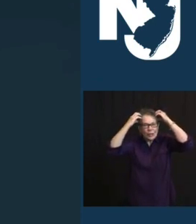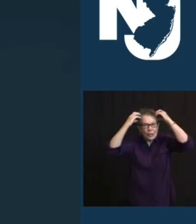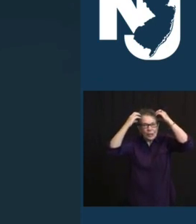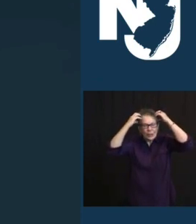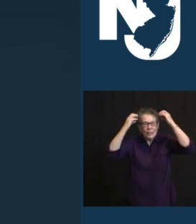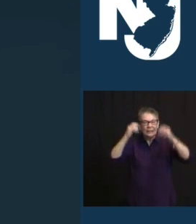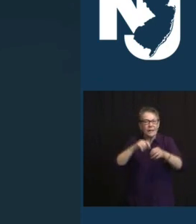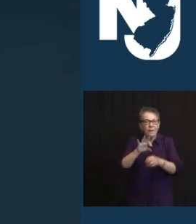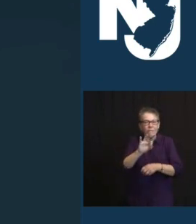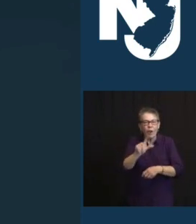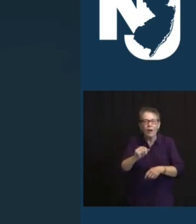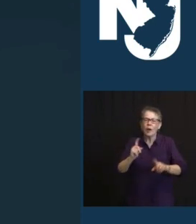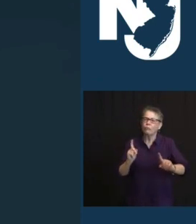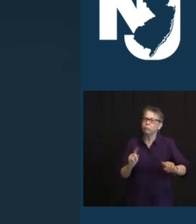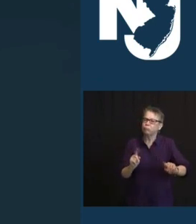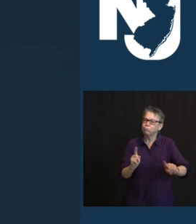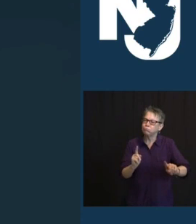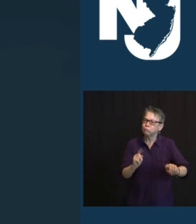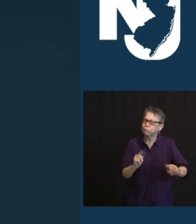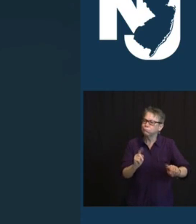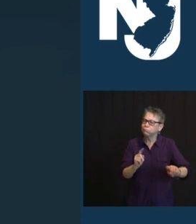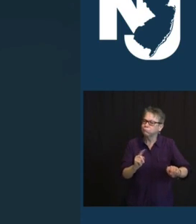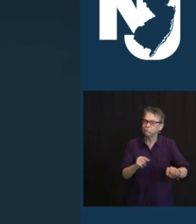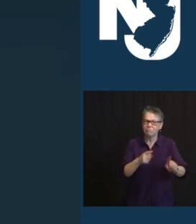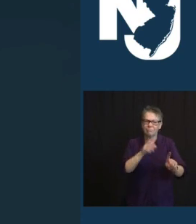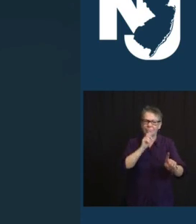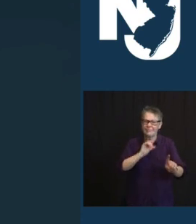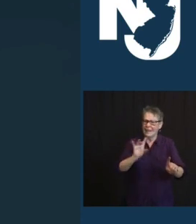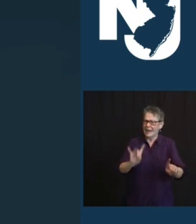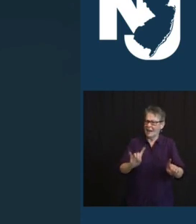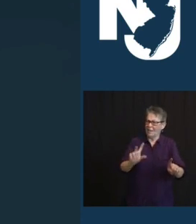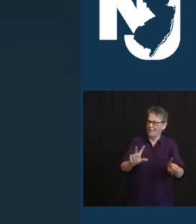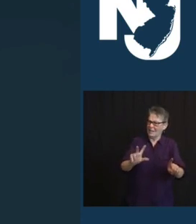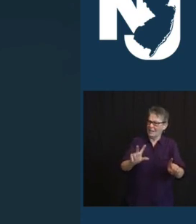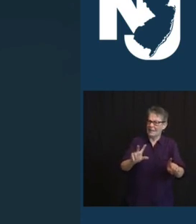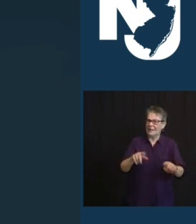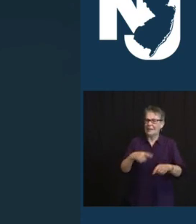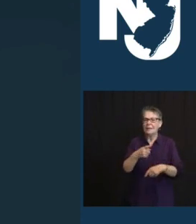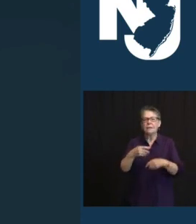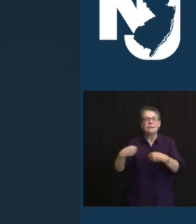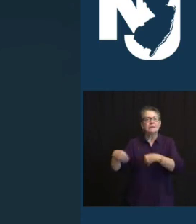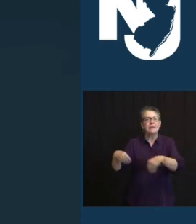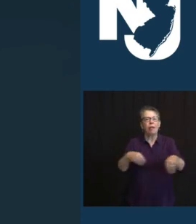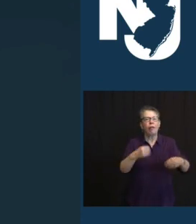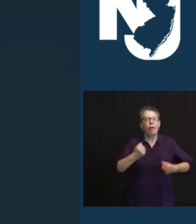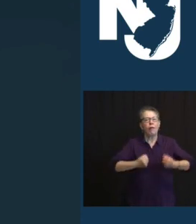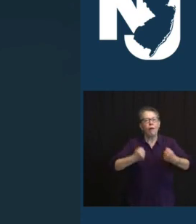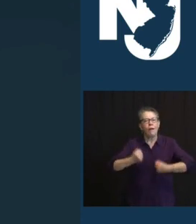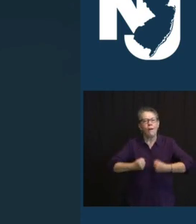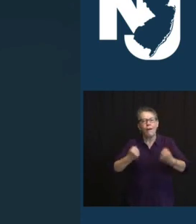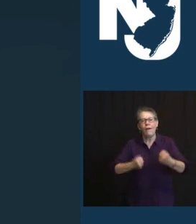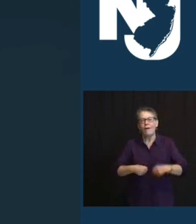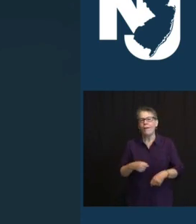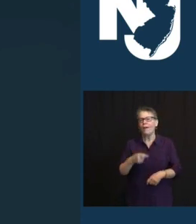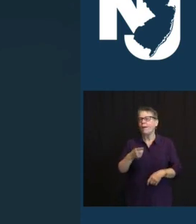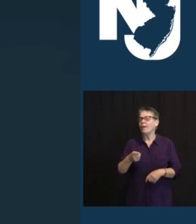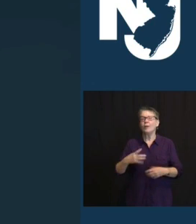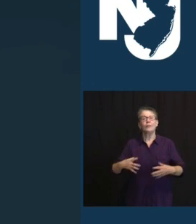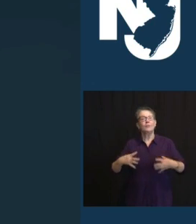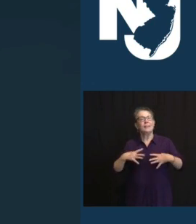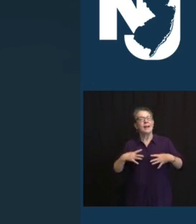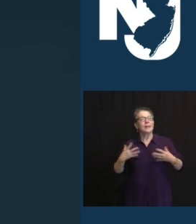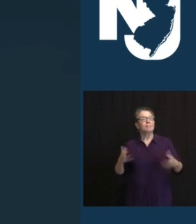83 AND HAD SPENT A CAREER SELLING CARS FROM MULTIPLE DEALERSHIPS AND RETIRED JUST TEN YEARS AGO. HE WAS A